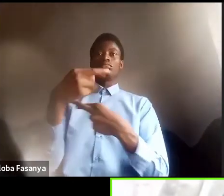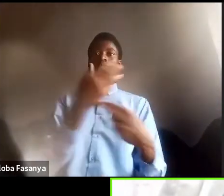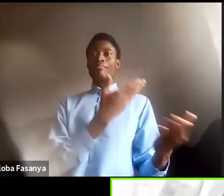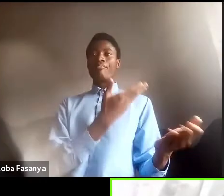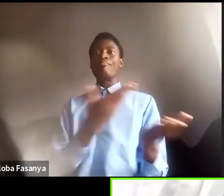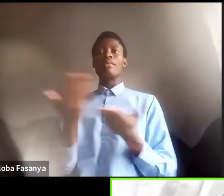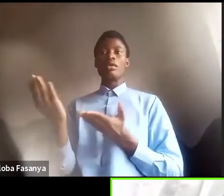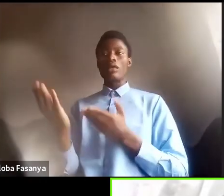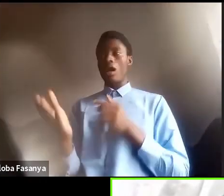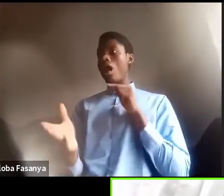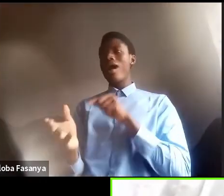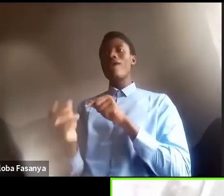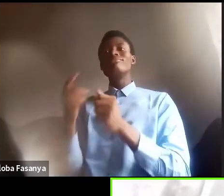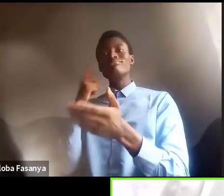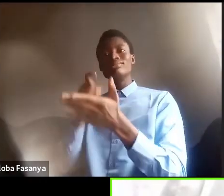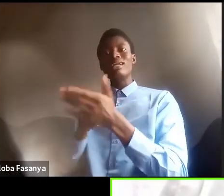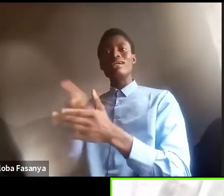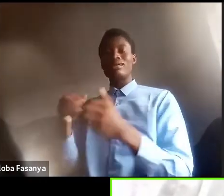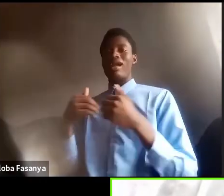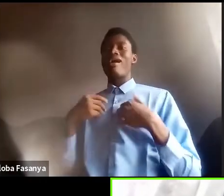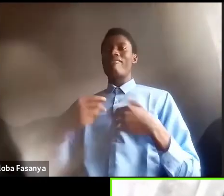that's why it is called a silent killer.